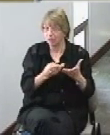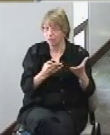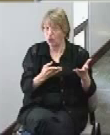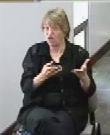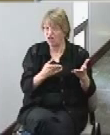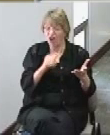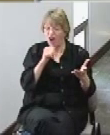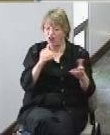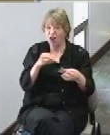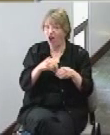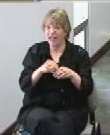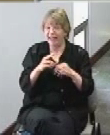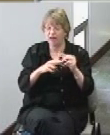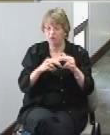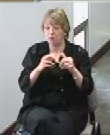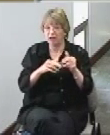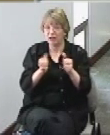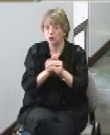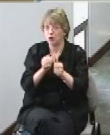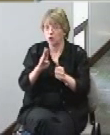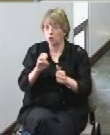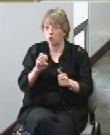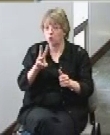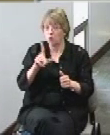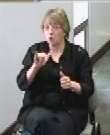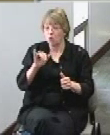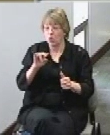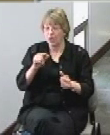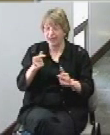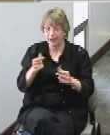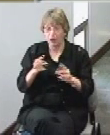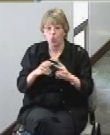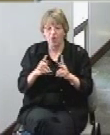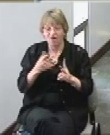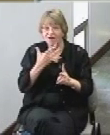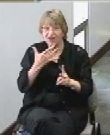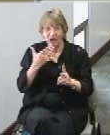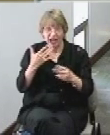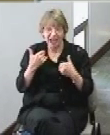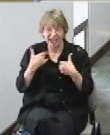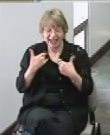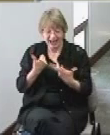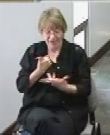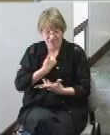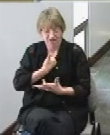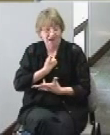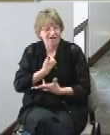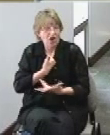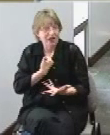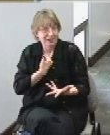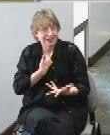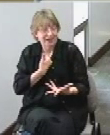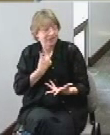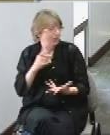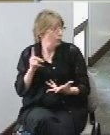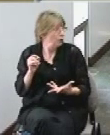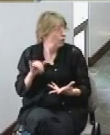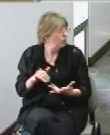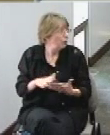so we're we're very fortunate to have one at all let alone where you can do other things as well